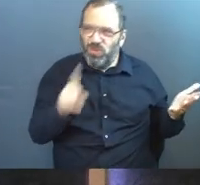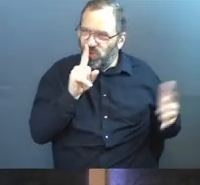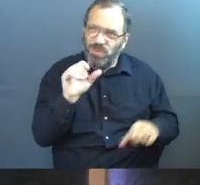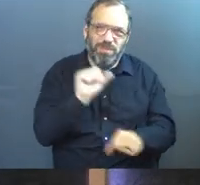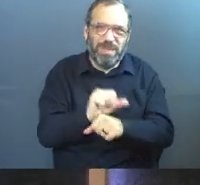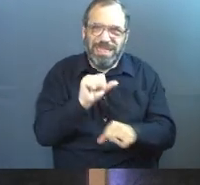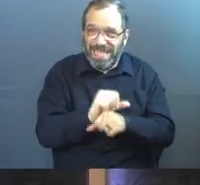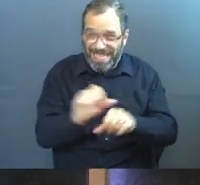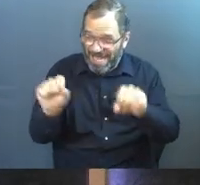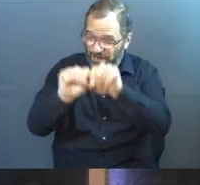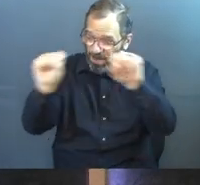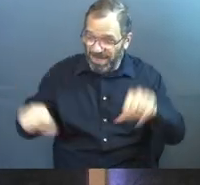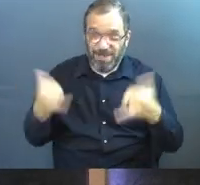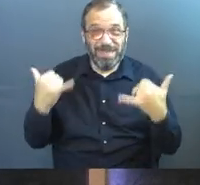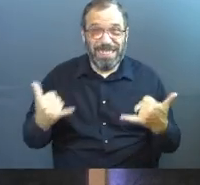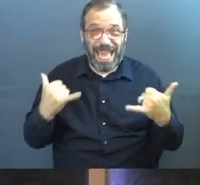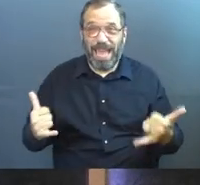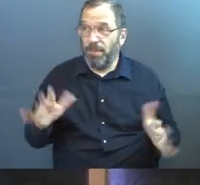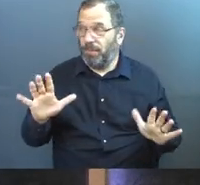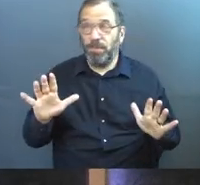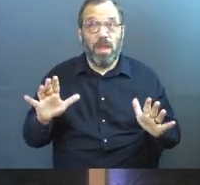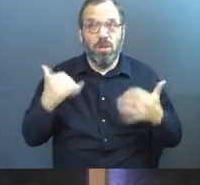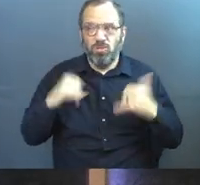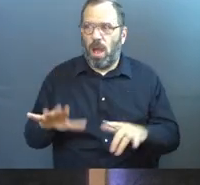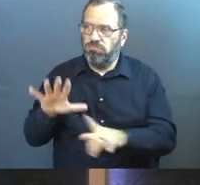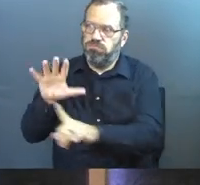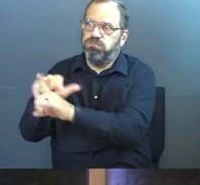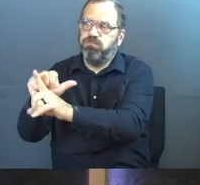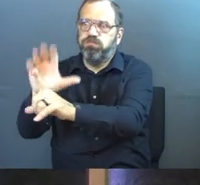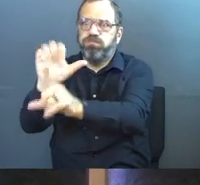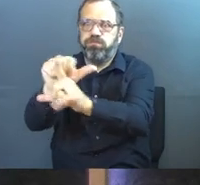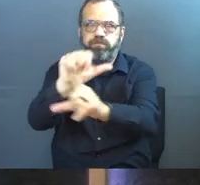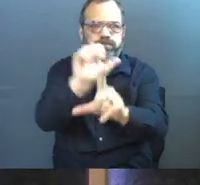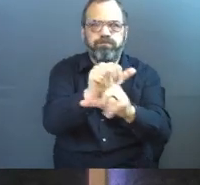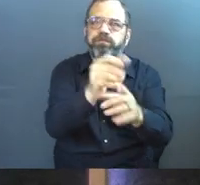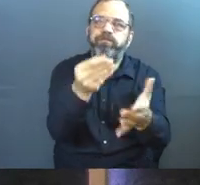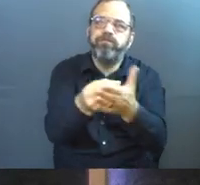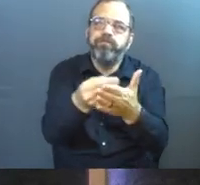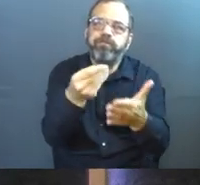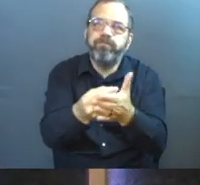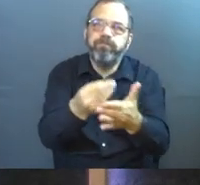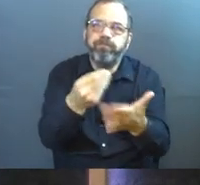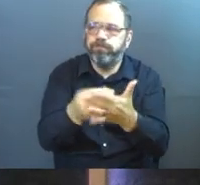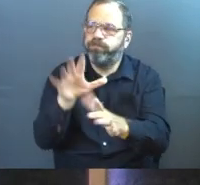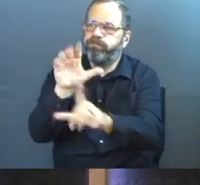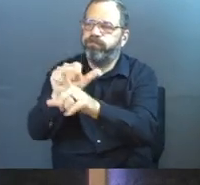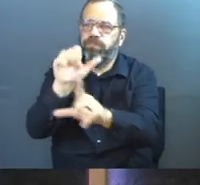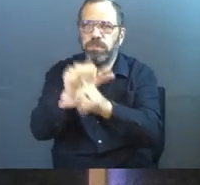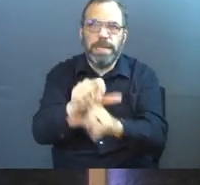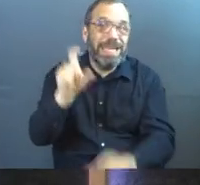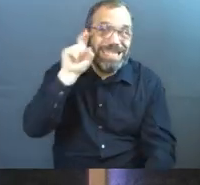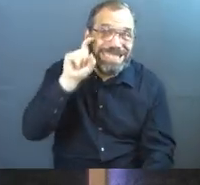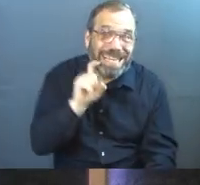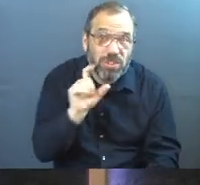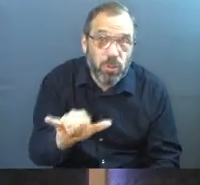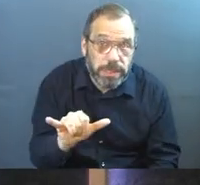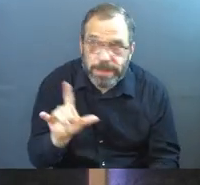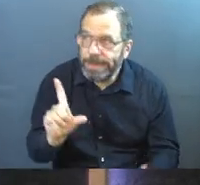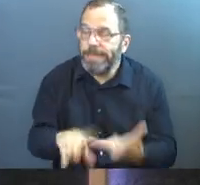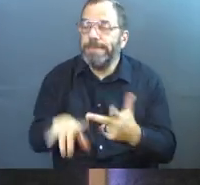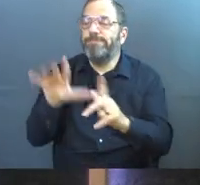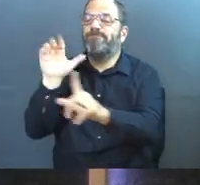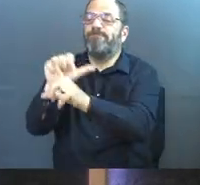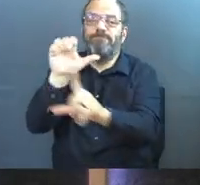systems, even in our culture today, guys, are trying to entrap people financially. They're trying to entrap people sexually. They're trying to